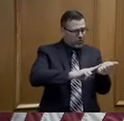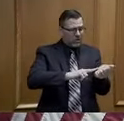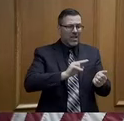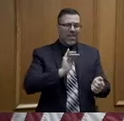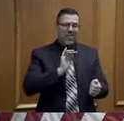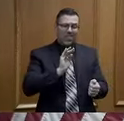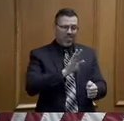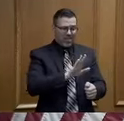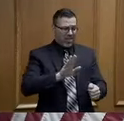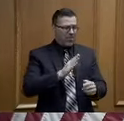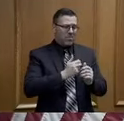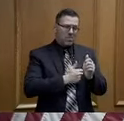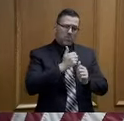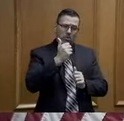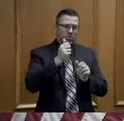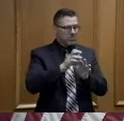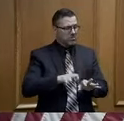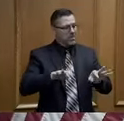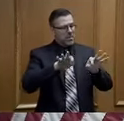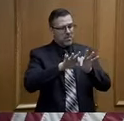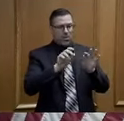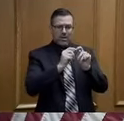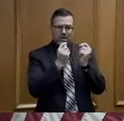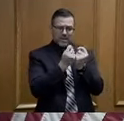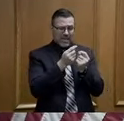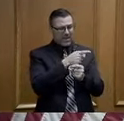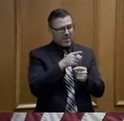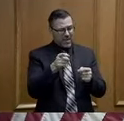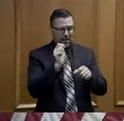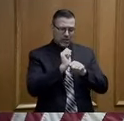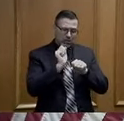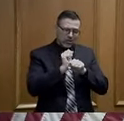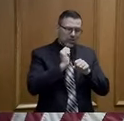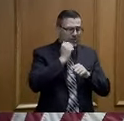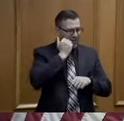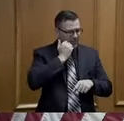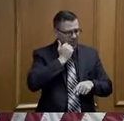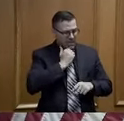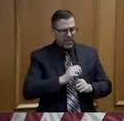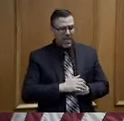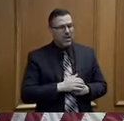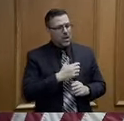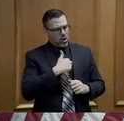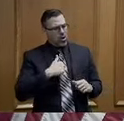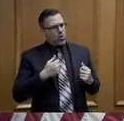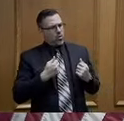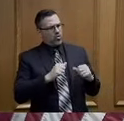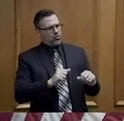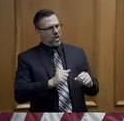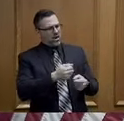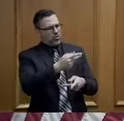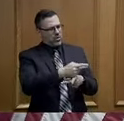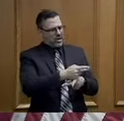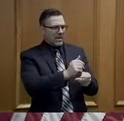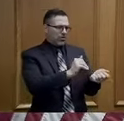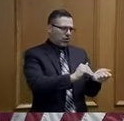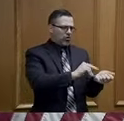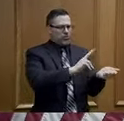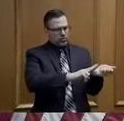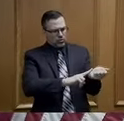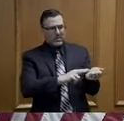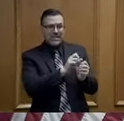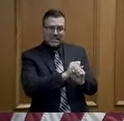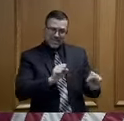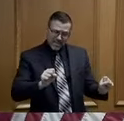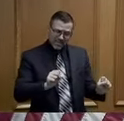They're the ones on the front lines doing the work every single day. And we are trying to make their jobs as safe and as easy as